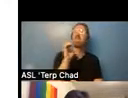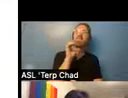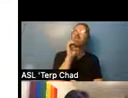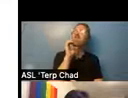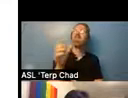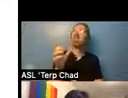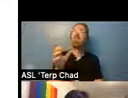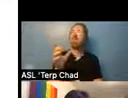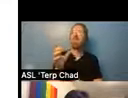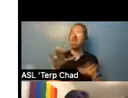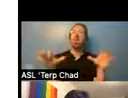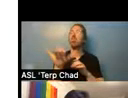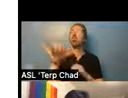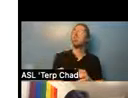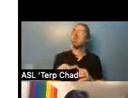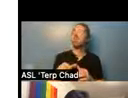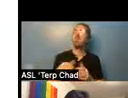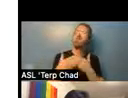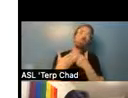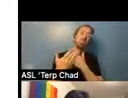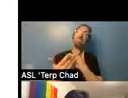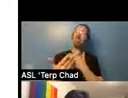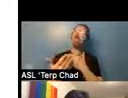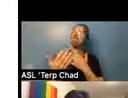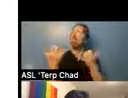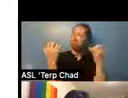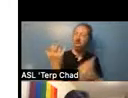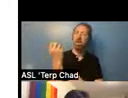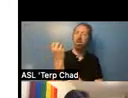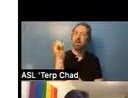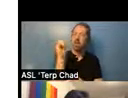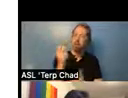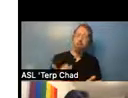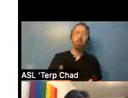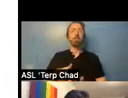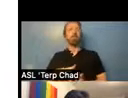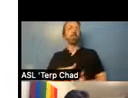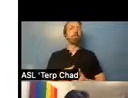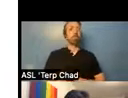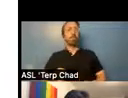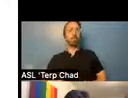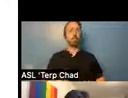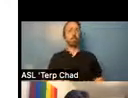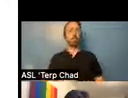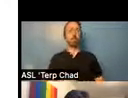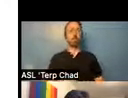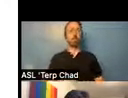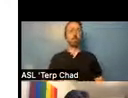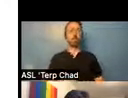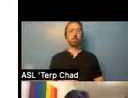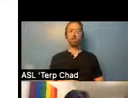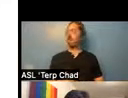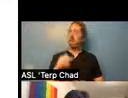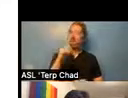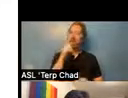more, um, uh, you know, just stand up a little straighter and, you know, taller and just not let people run over